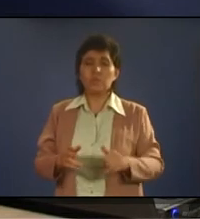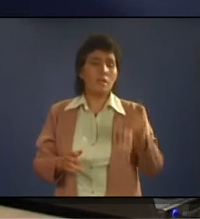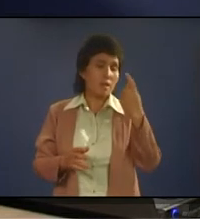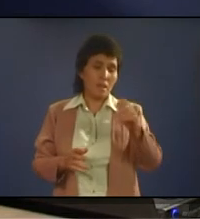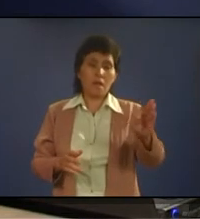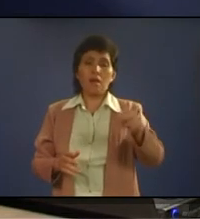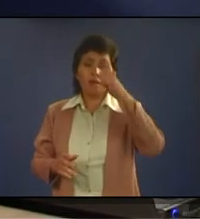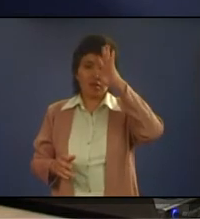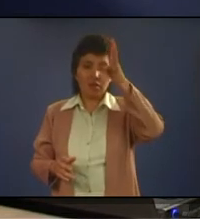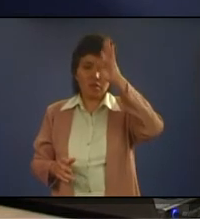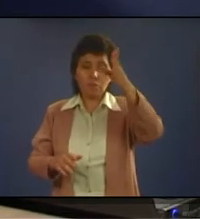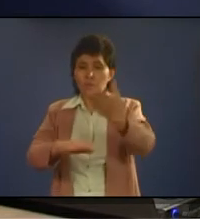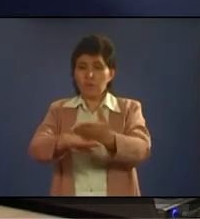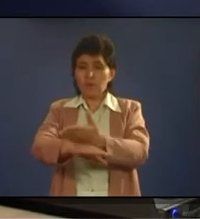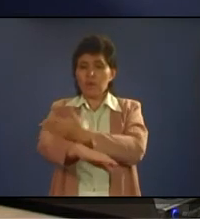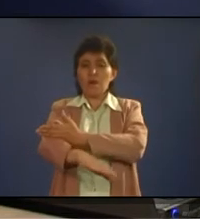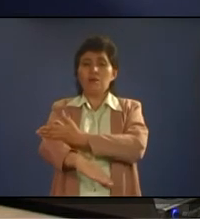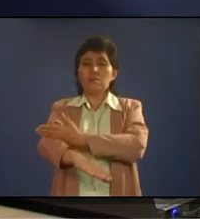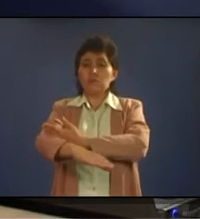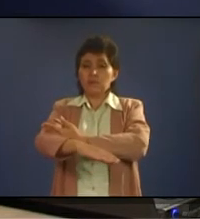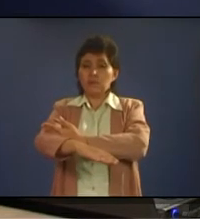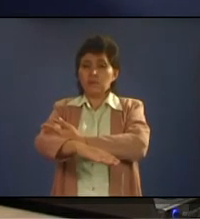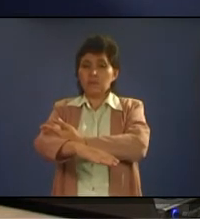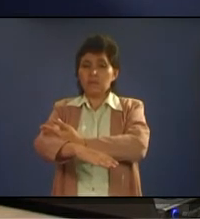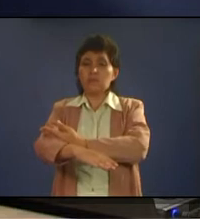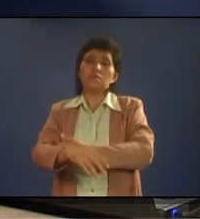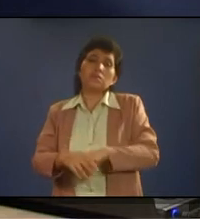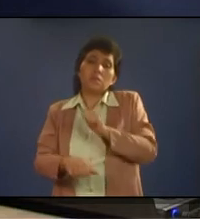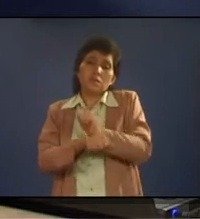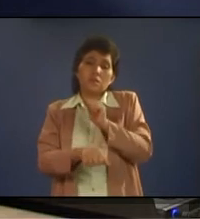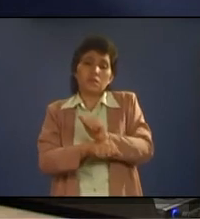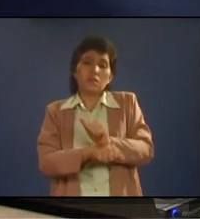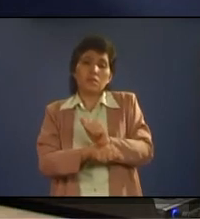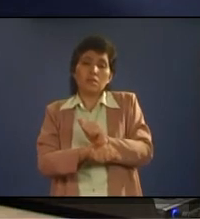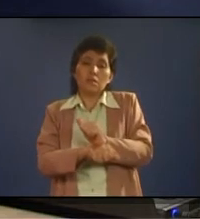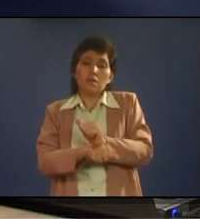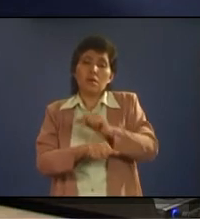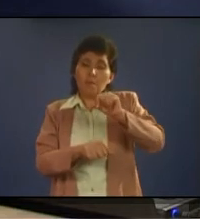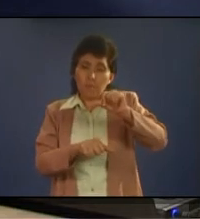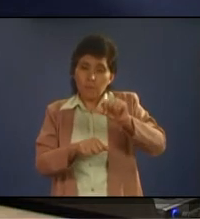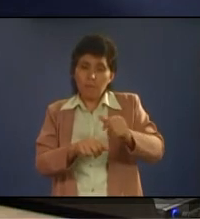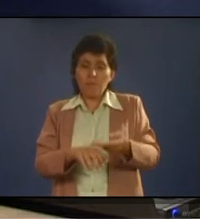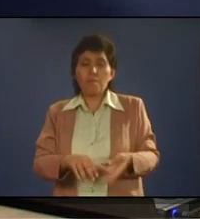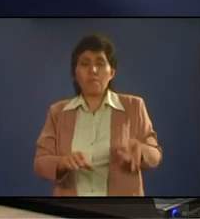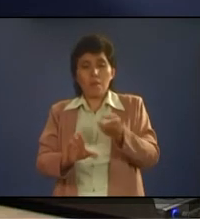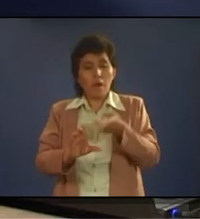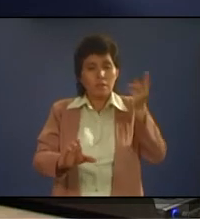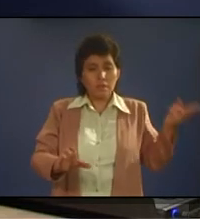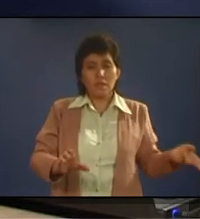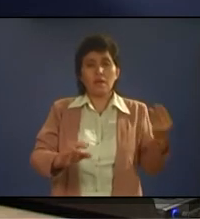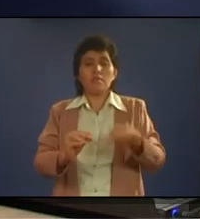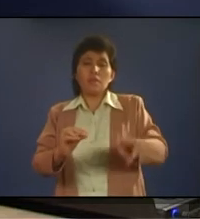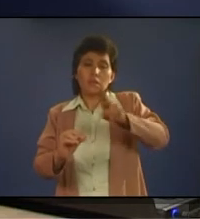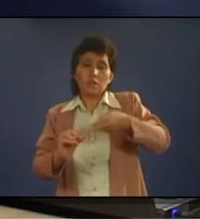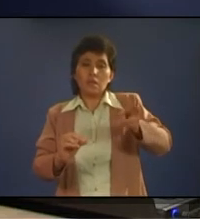the performance your productivity in the organization now I to some extent